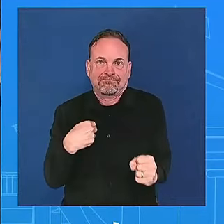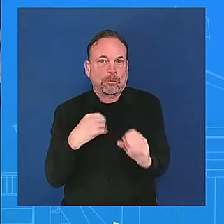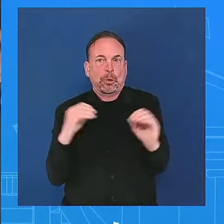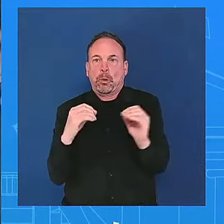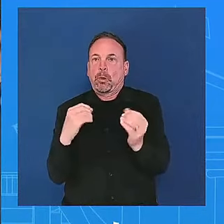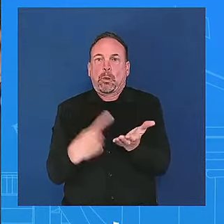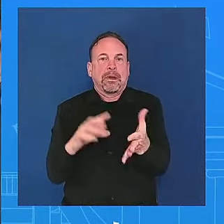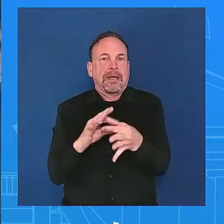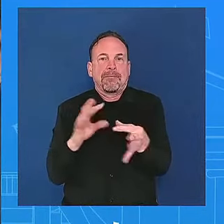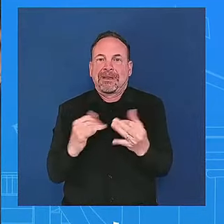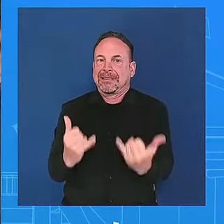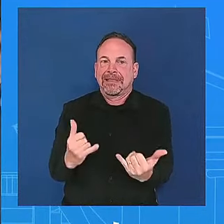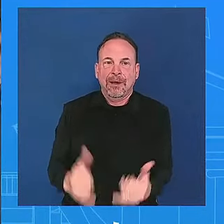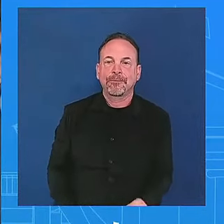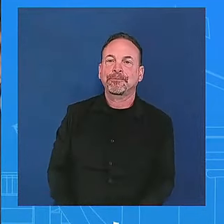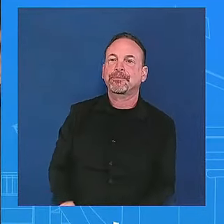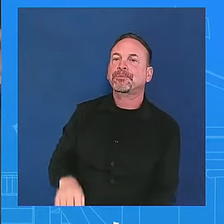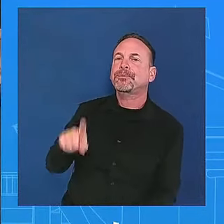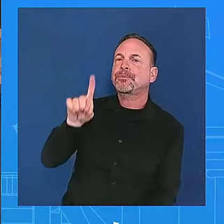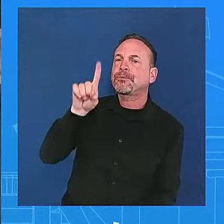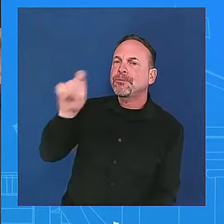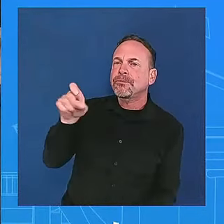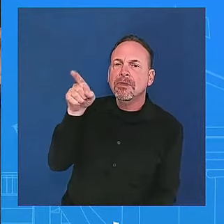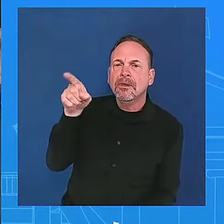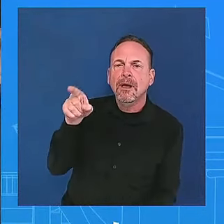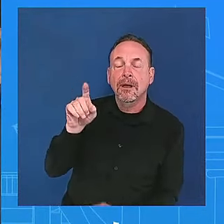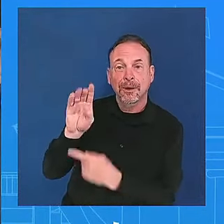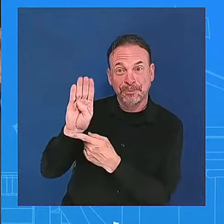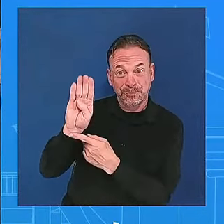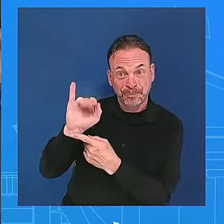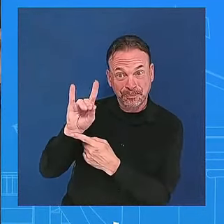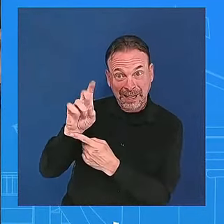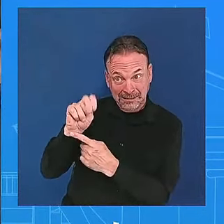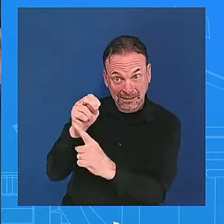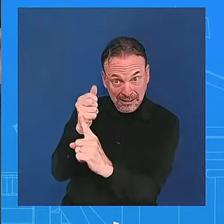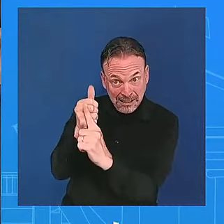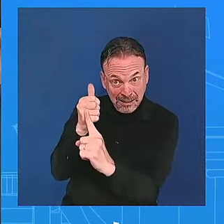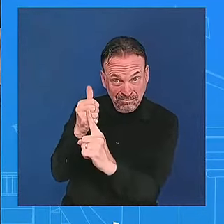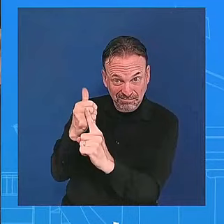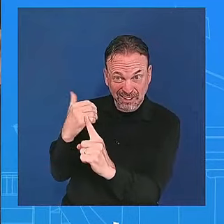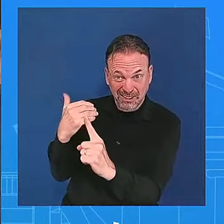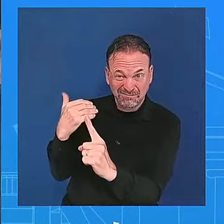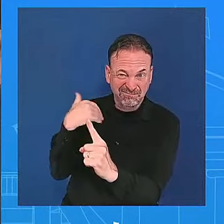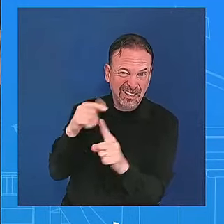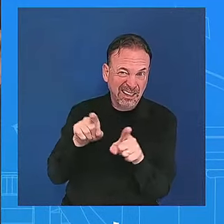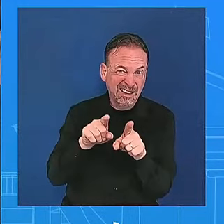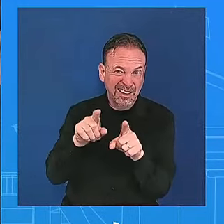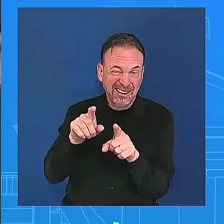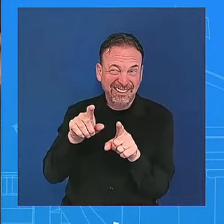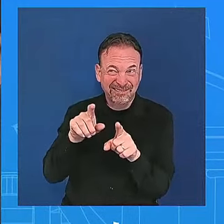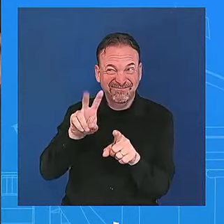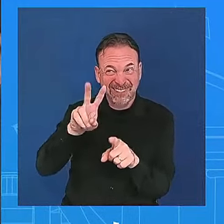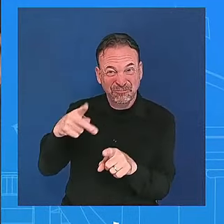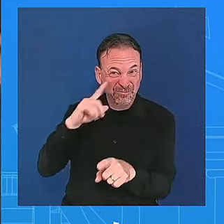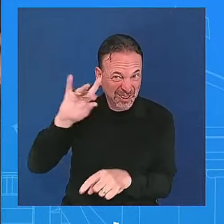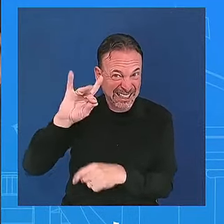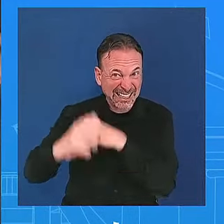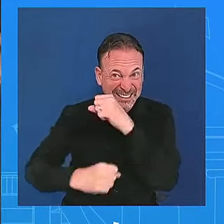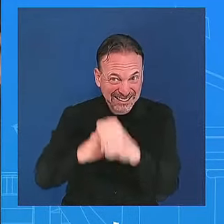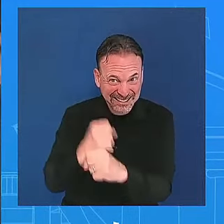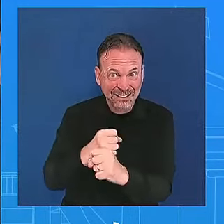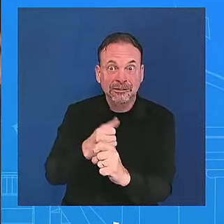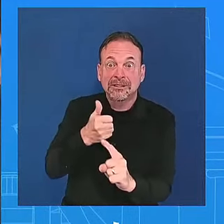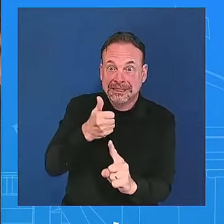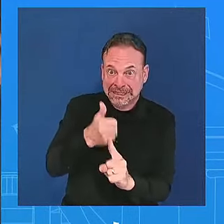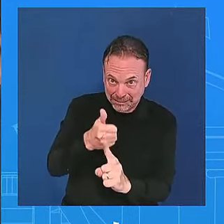himself served as the vice president for eight years he hand-picked kamala harris for that role nearly four years ago what